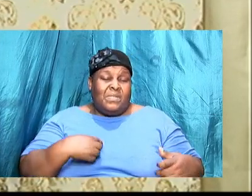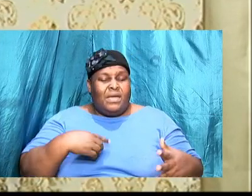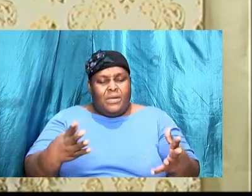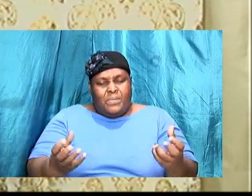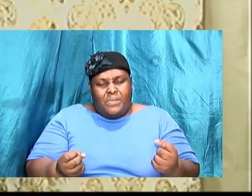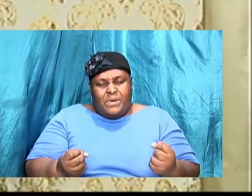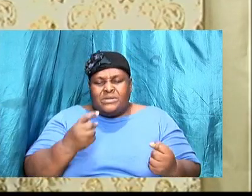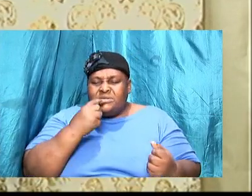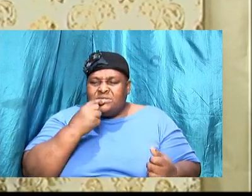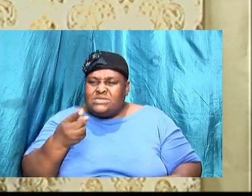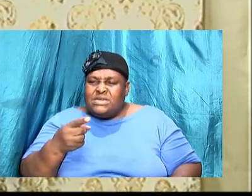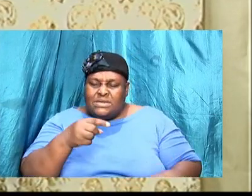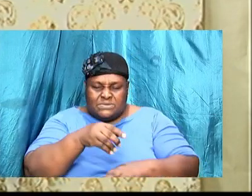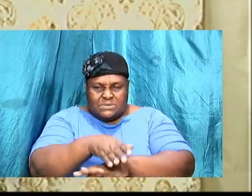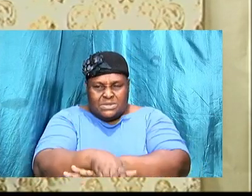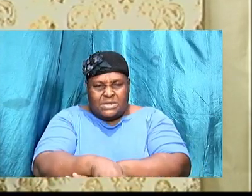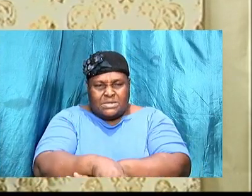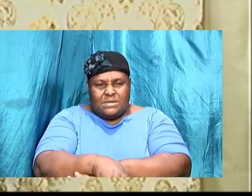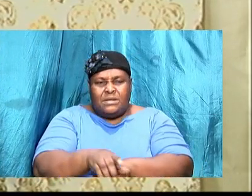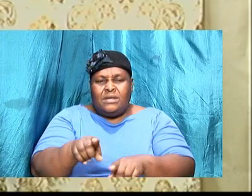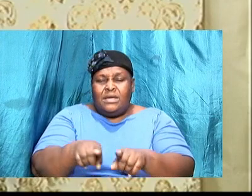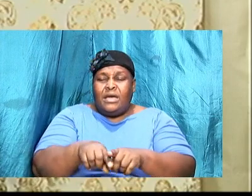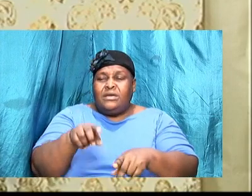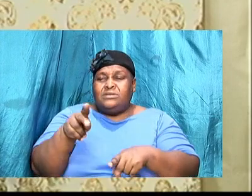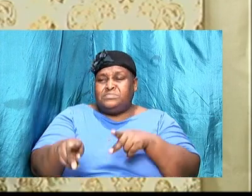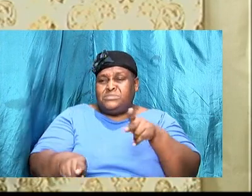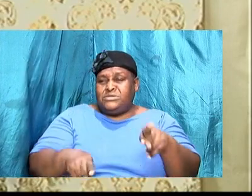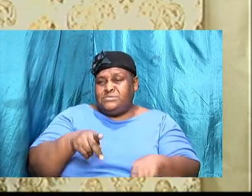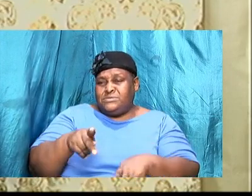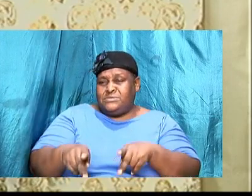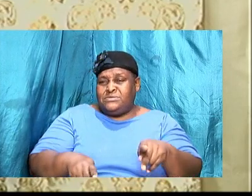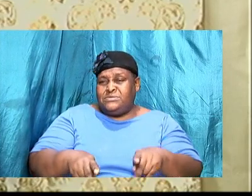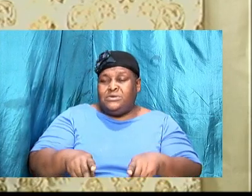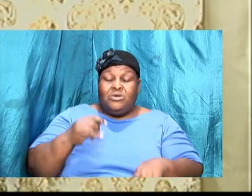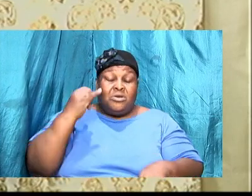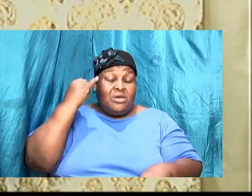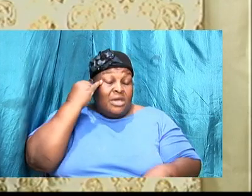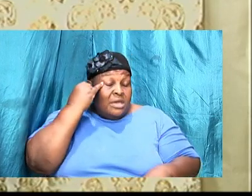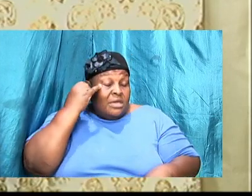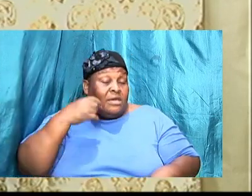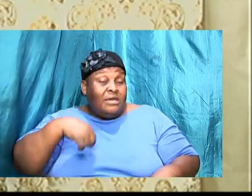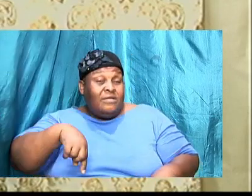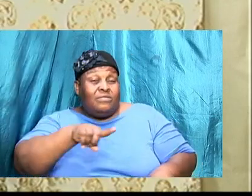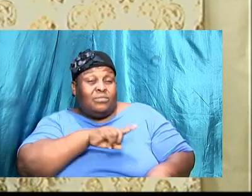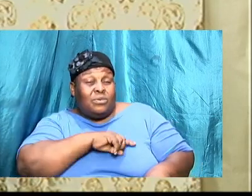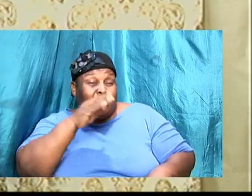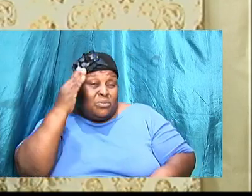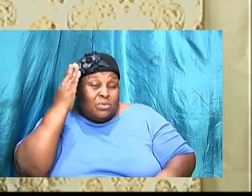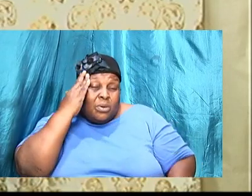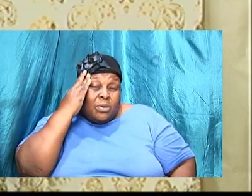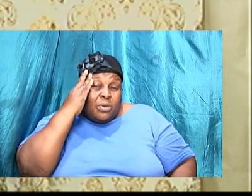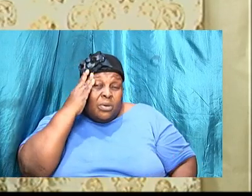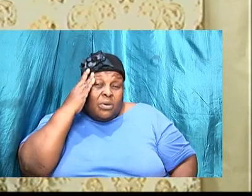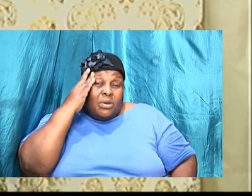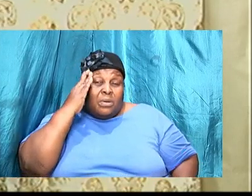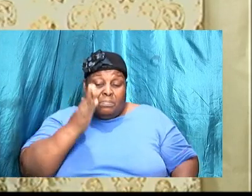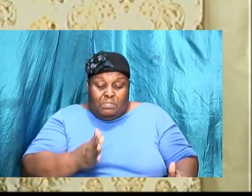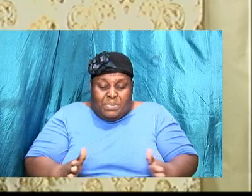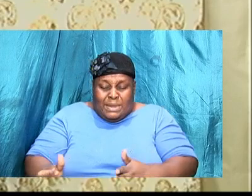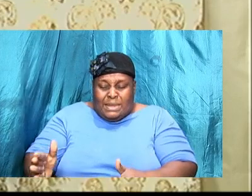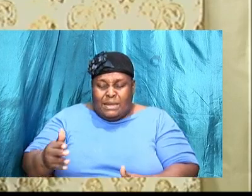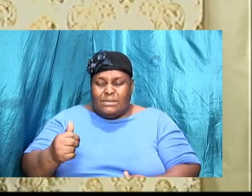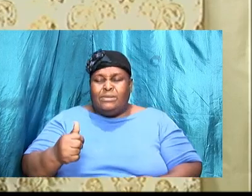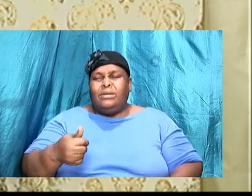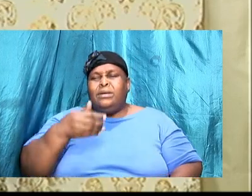tonight that as individuals, if we know the plan that God